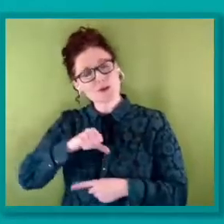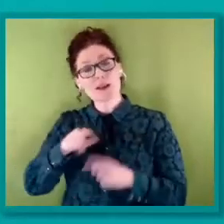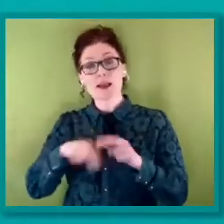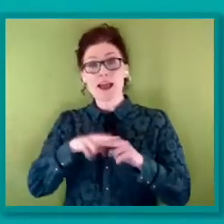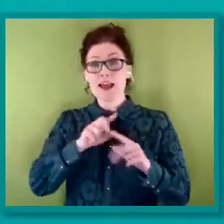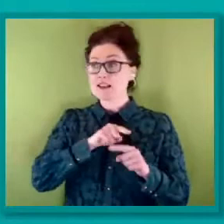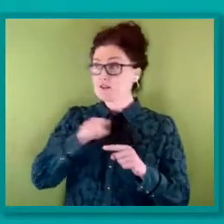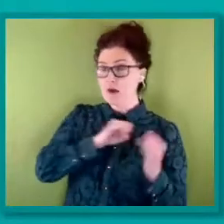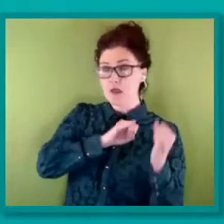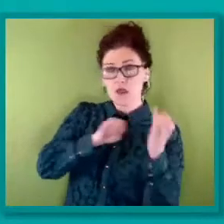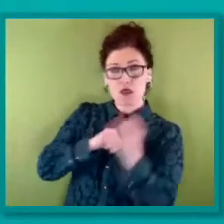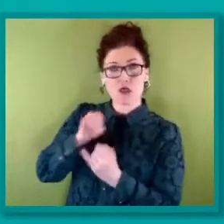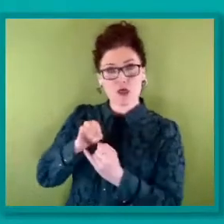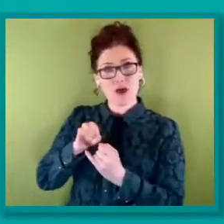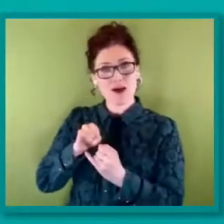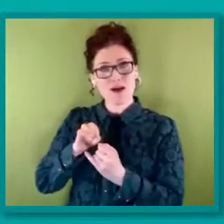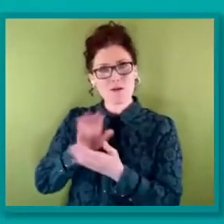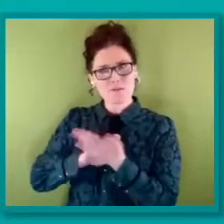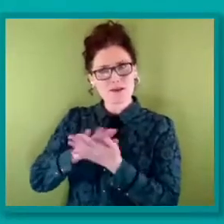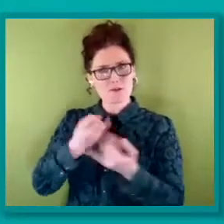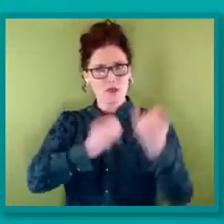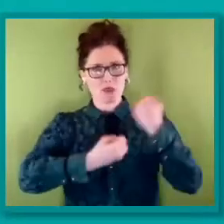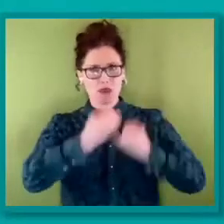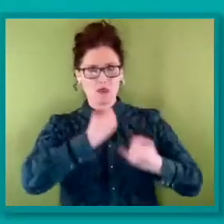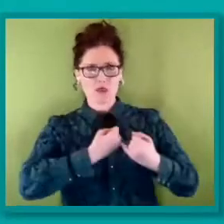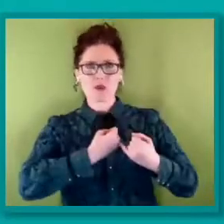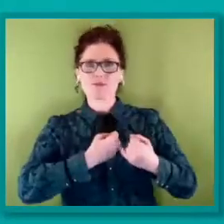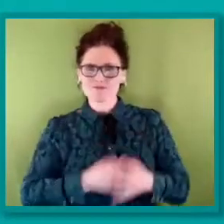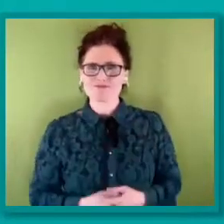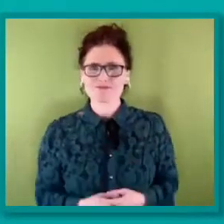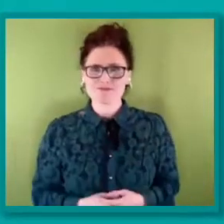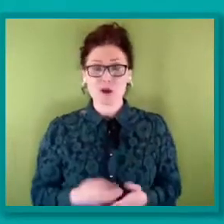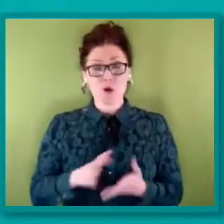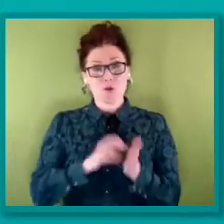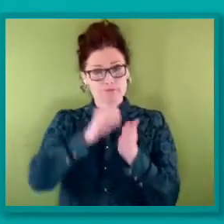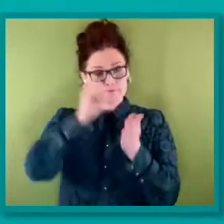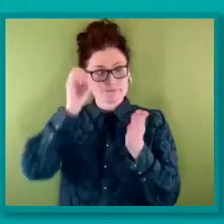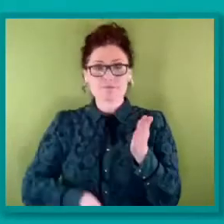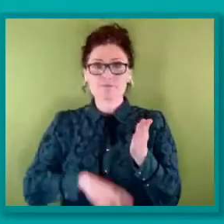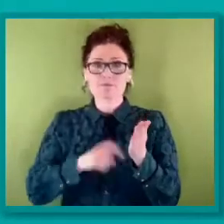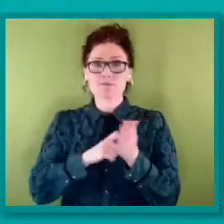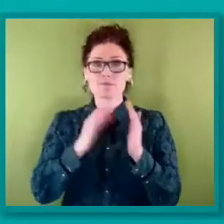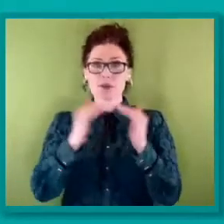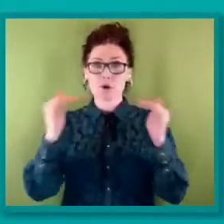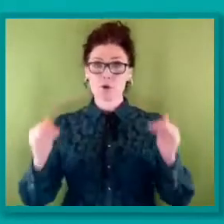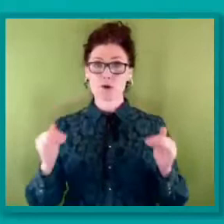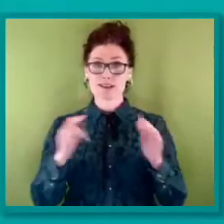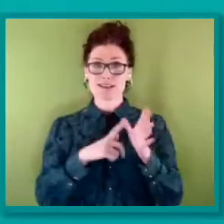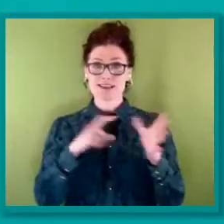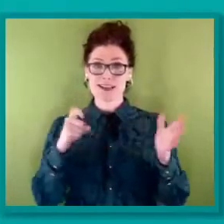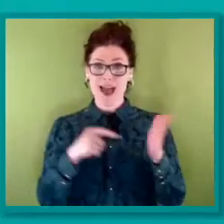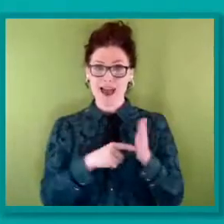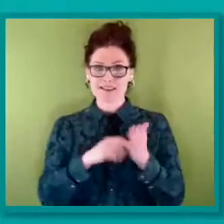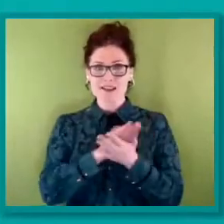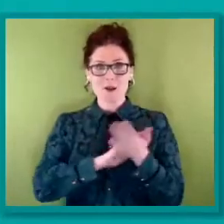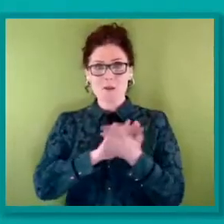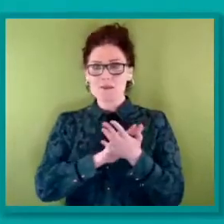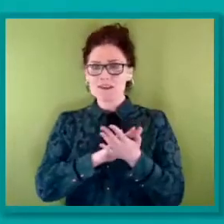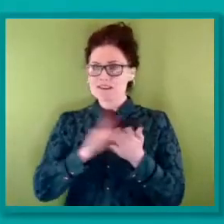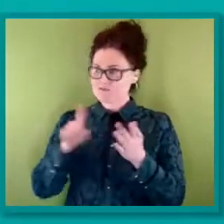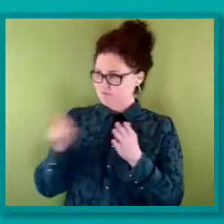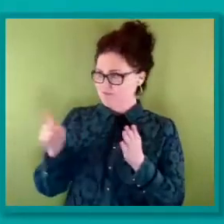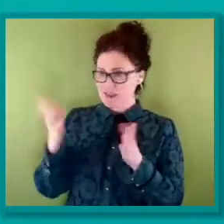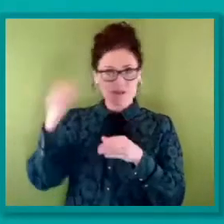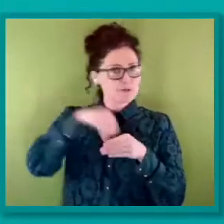removing trans people's rights under the Equality Act, they are talking about watering down protections at work, at school, in the community. When they